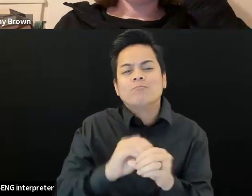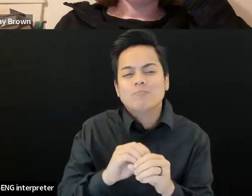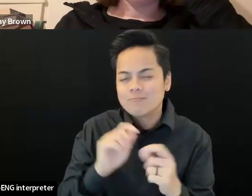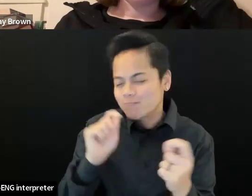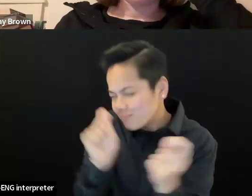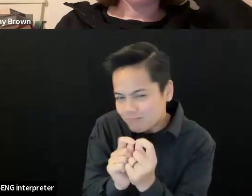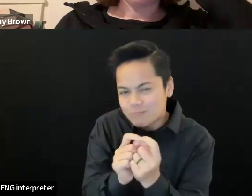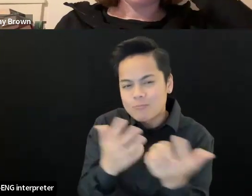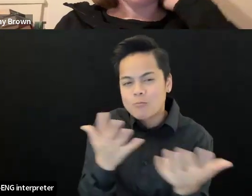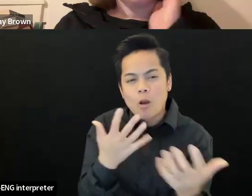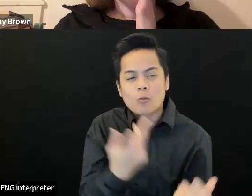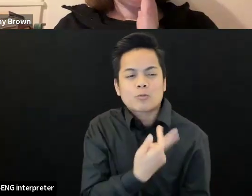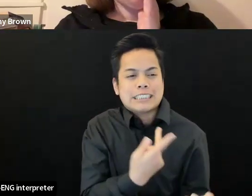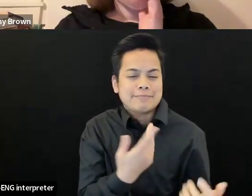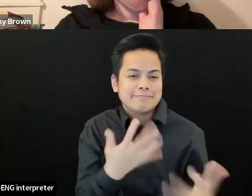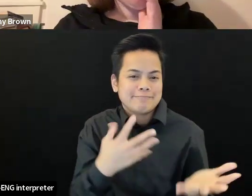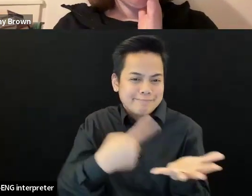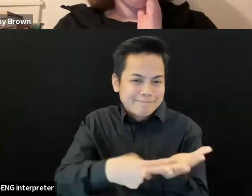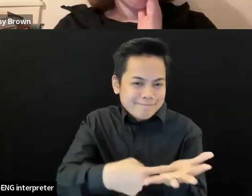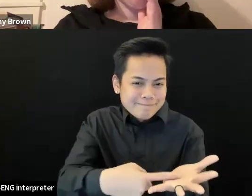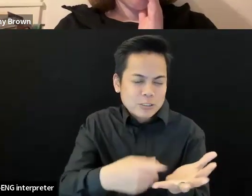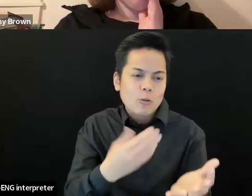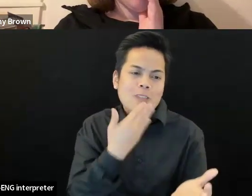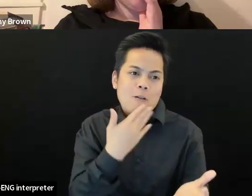to hear your, your feedback. Thank you so much for, for being with us.